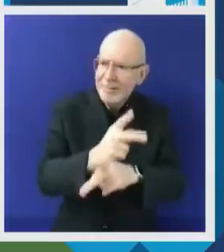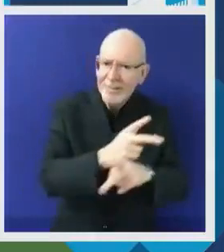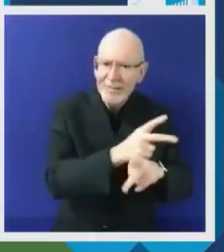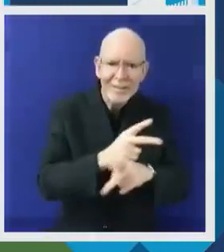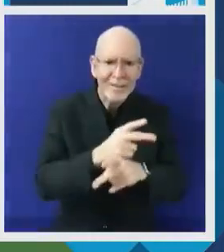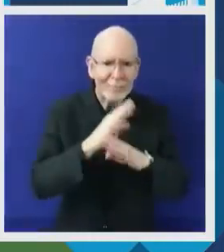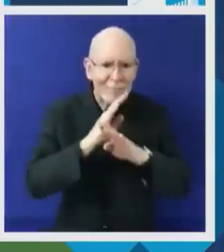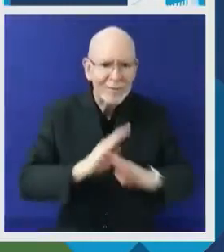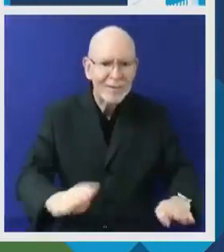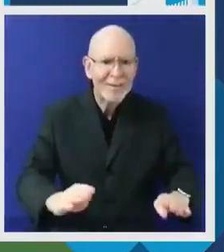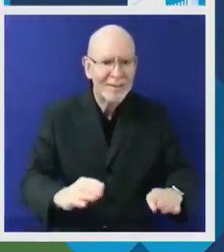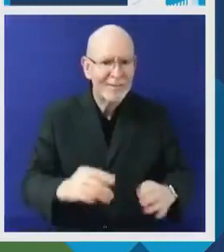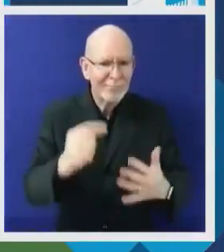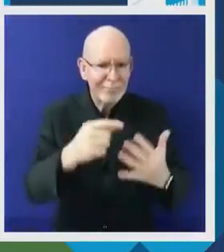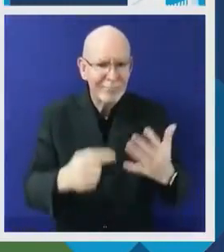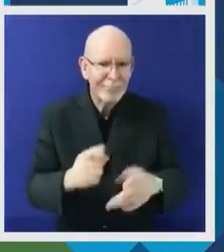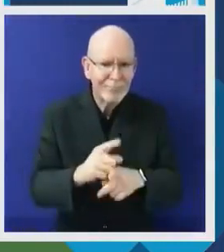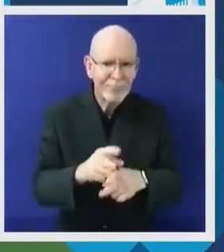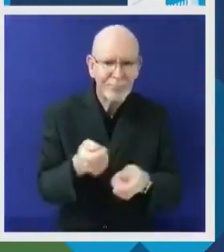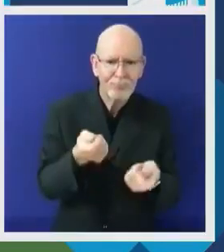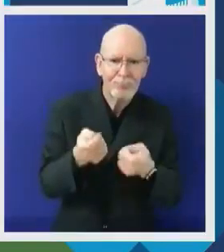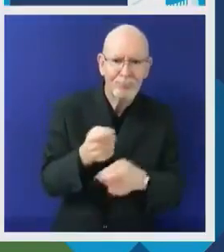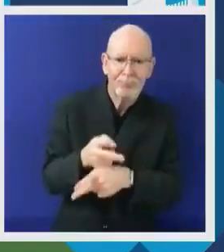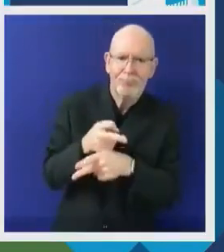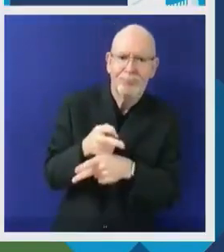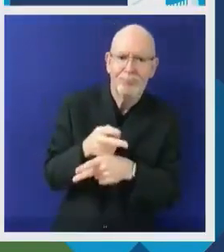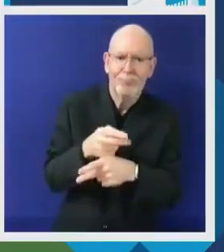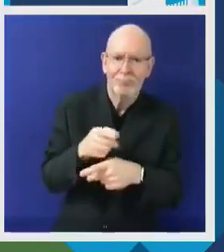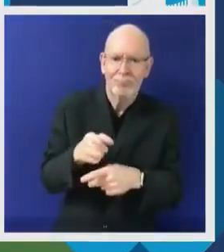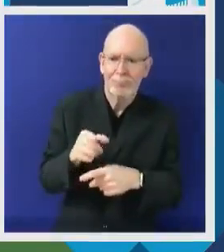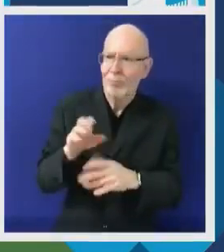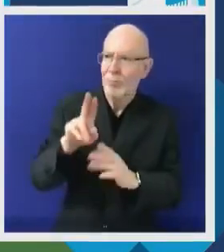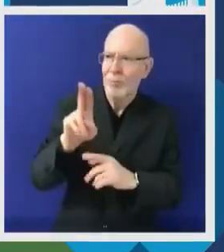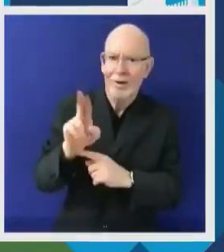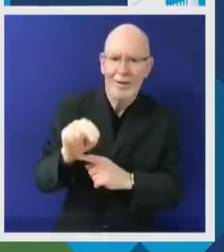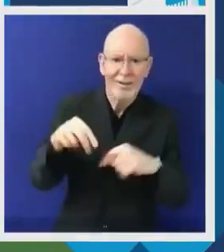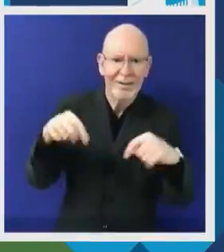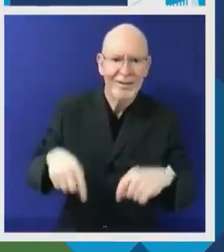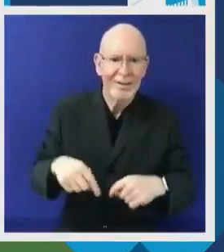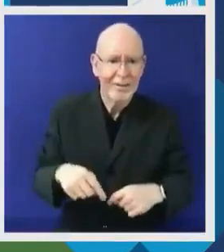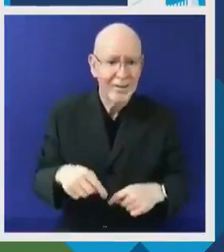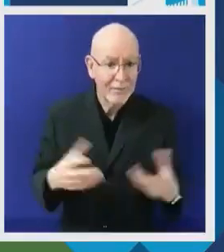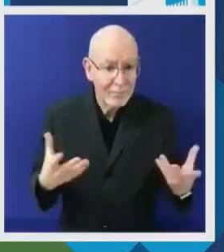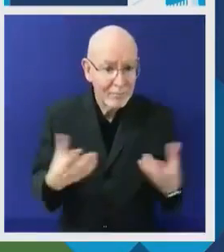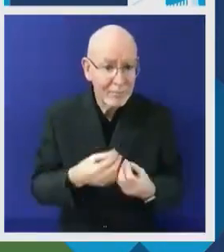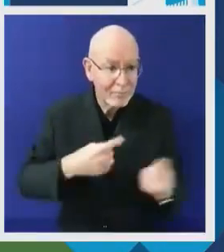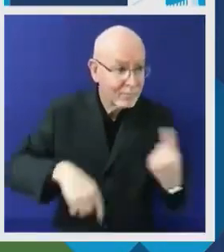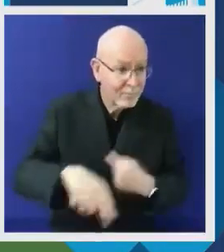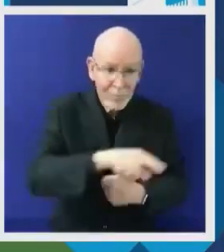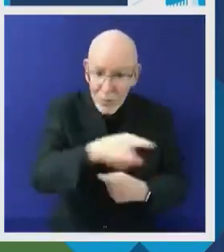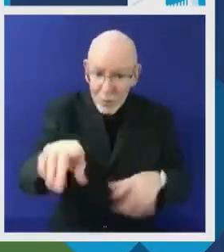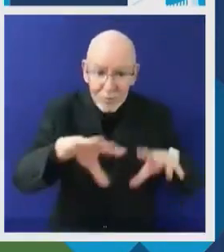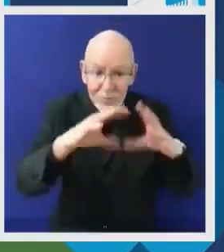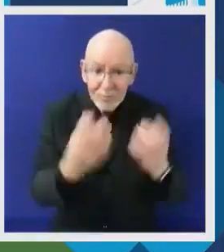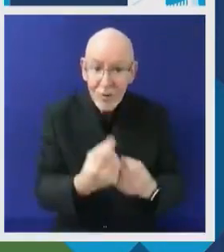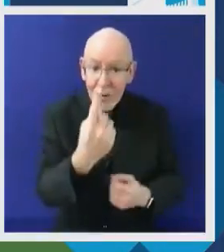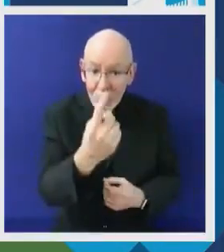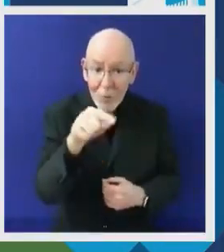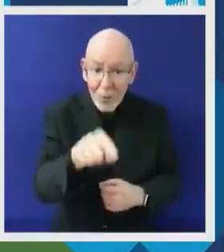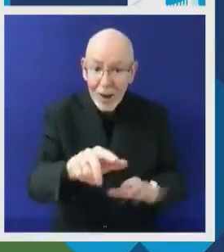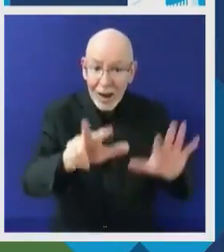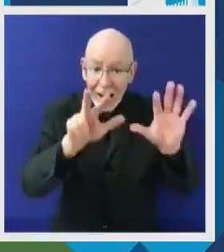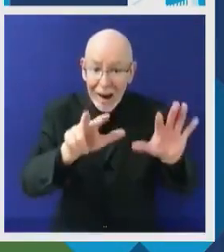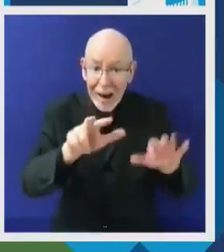I would now like to invite the United Nations Secretary-General's Envoy on Youth, Ms.